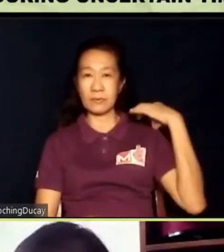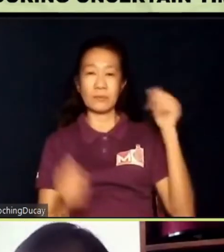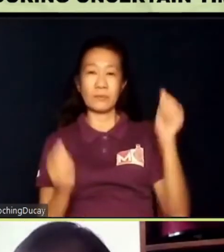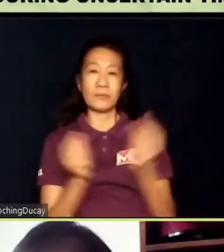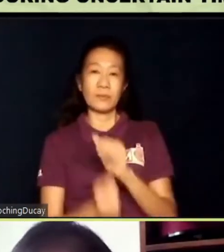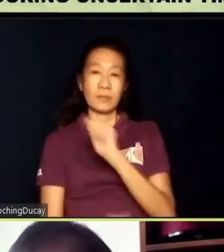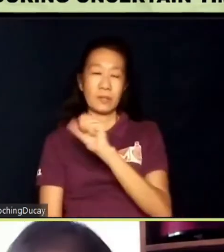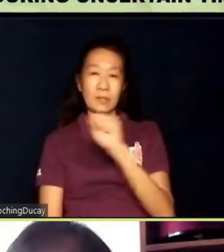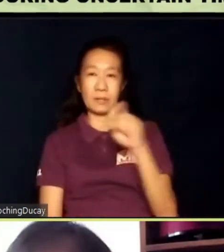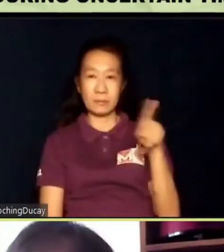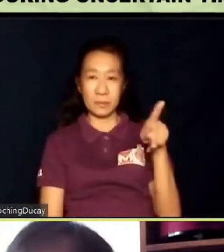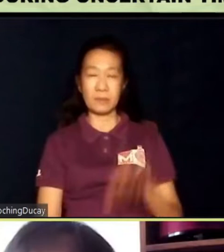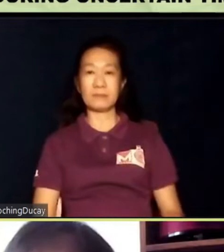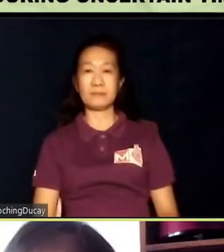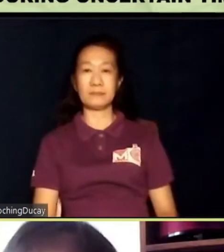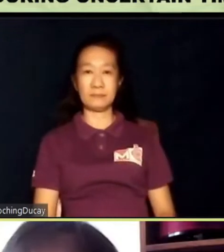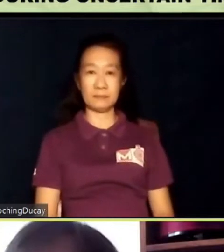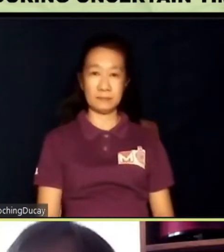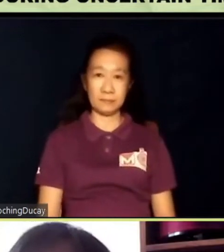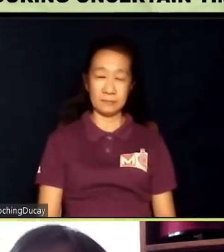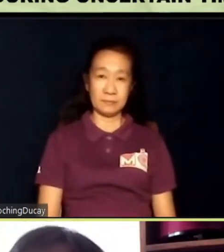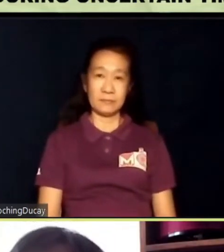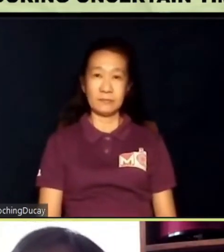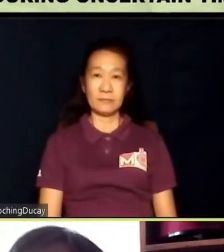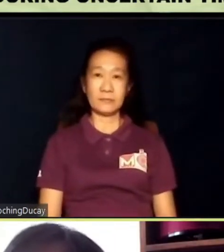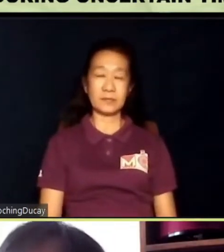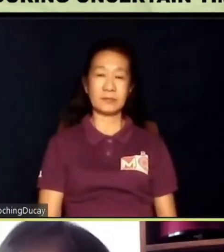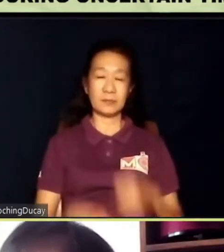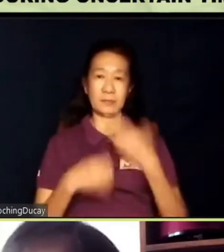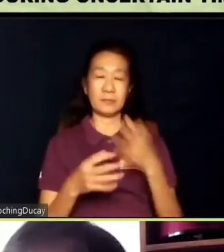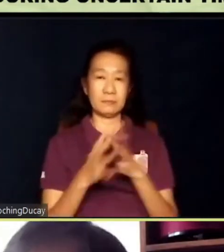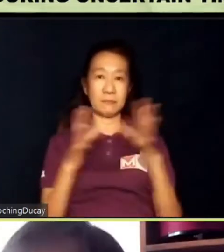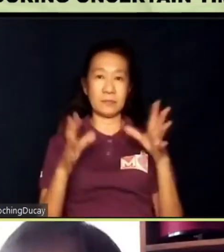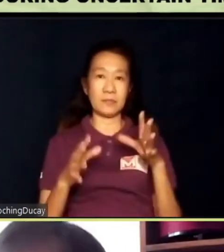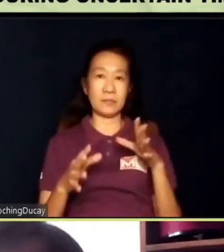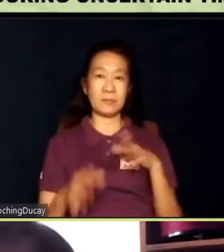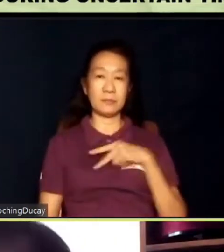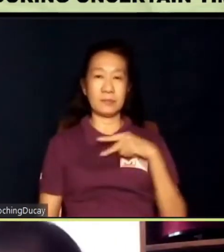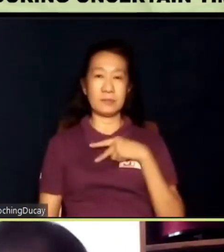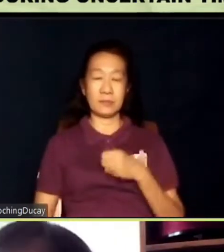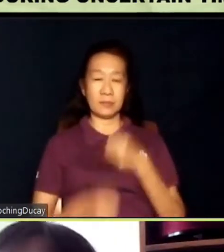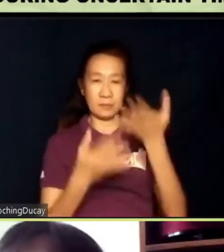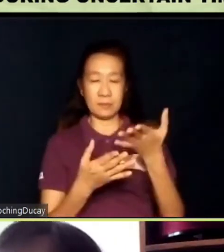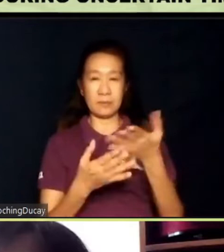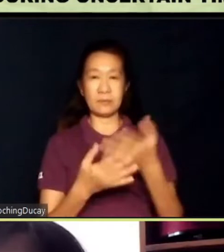it gives me much, much pleasure to turn over the floor to her.